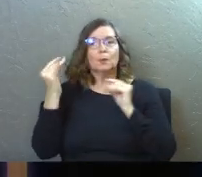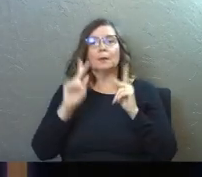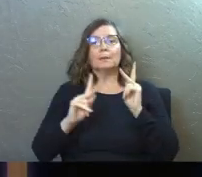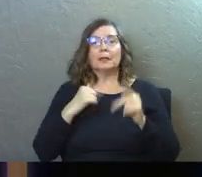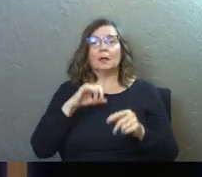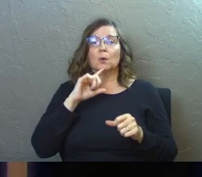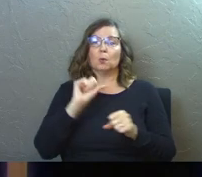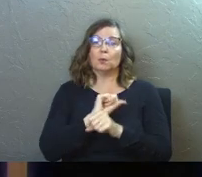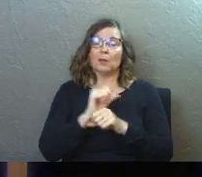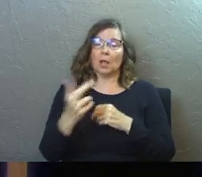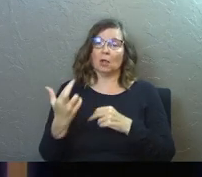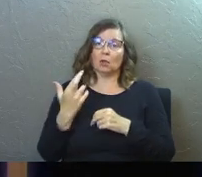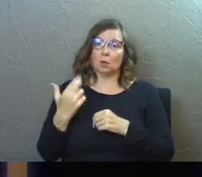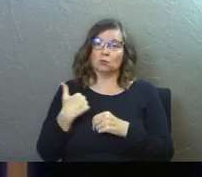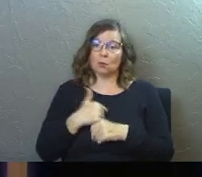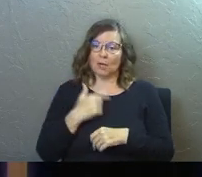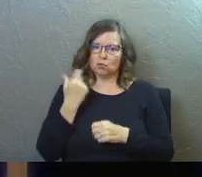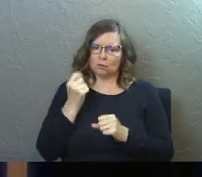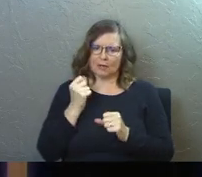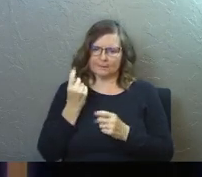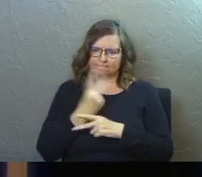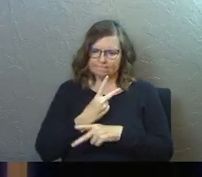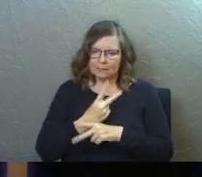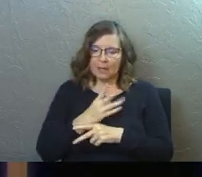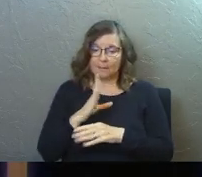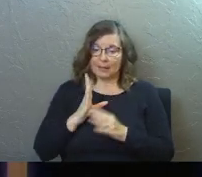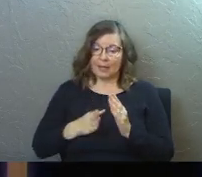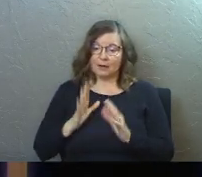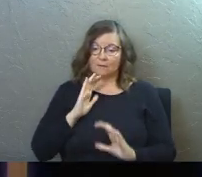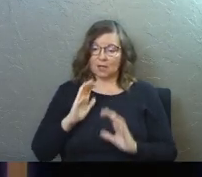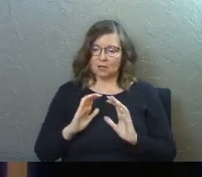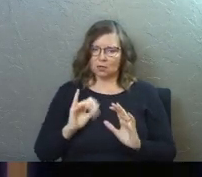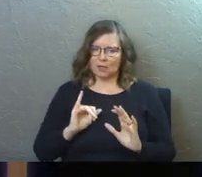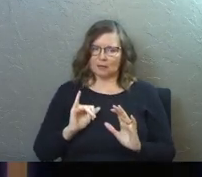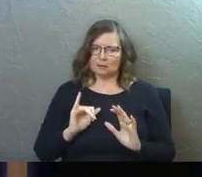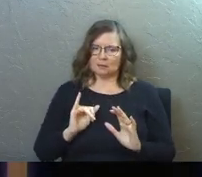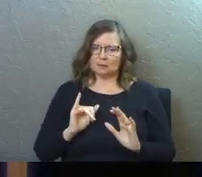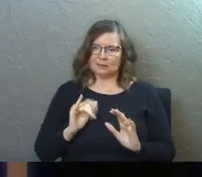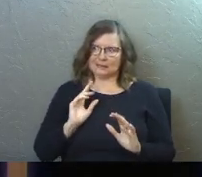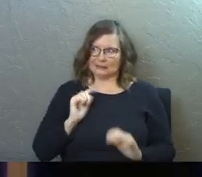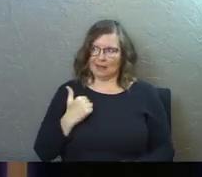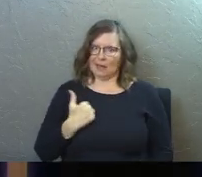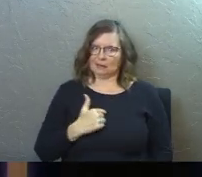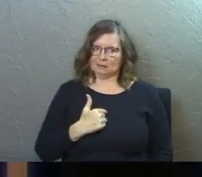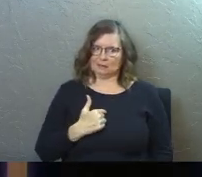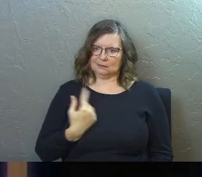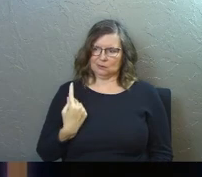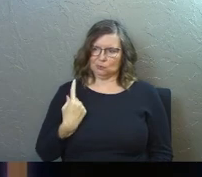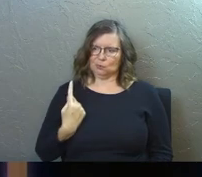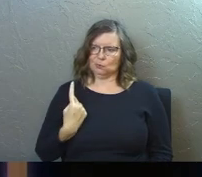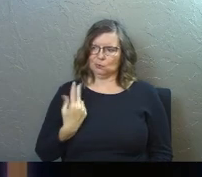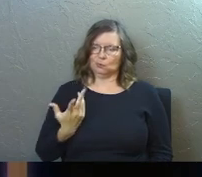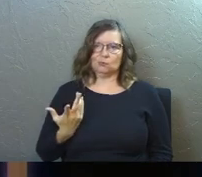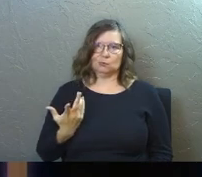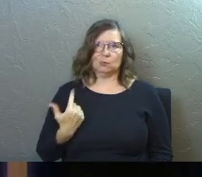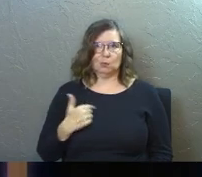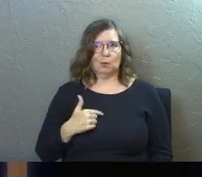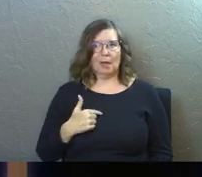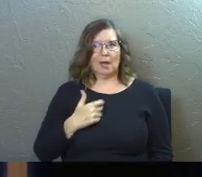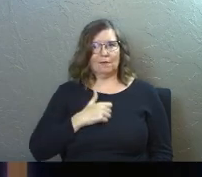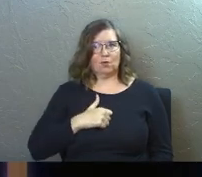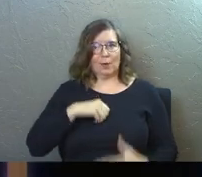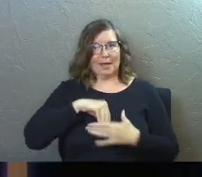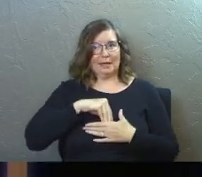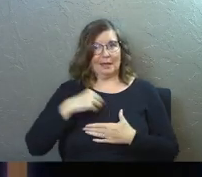people that were really, really close to us and just trying to get underneath it. And of course, by the end of the conversation, you're like, it's us, it's us too. Like we've got